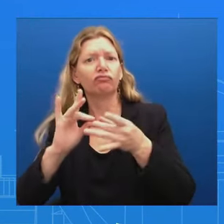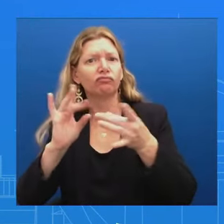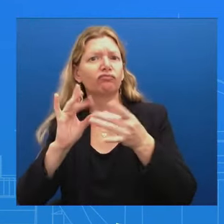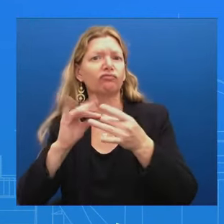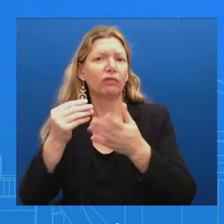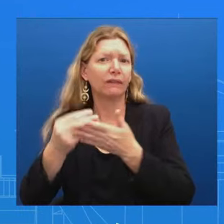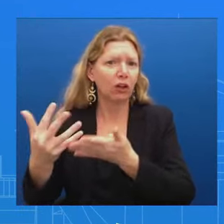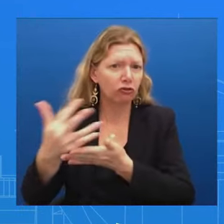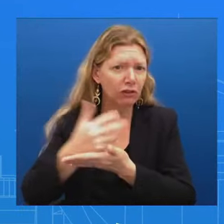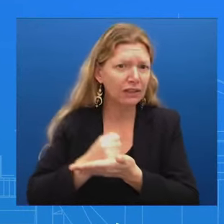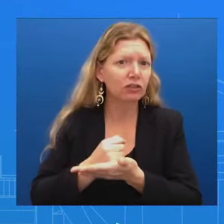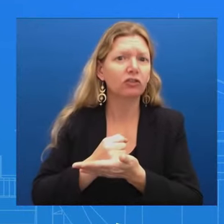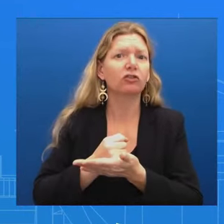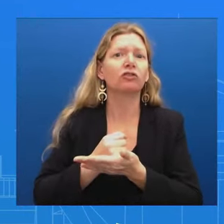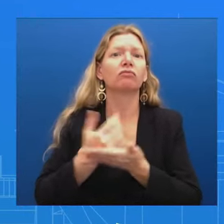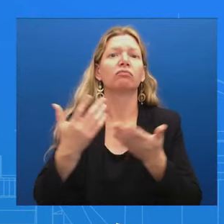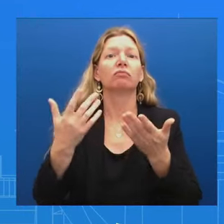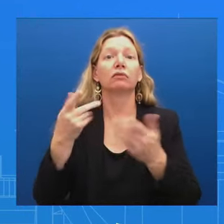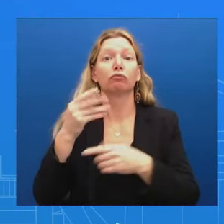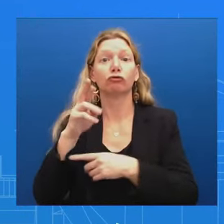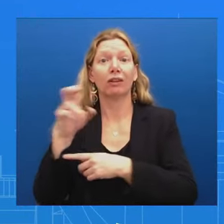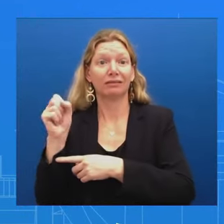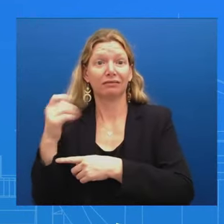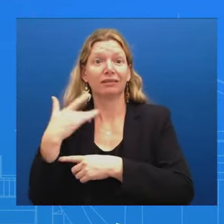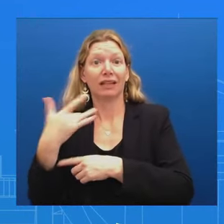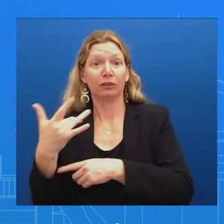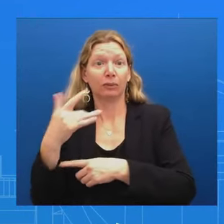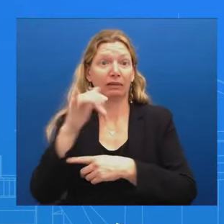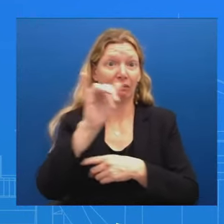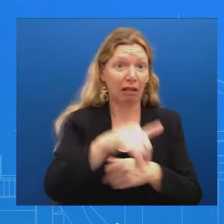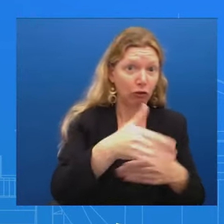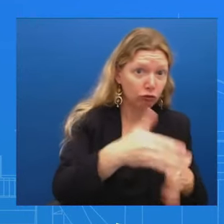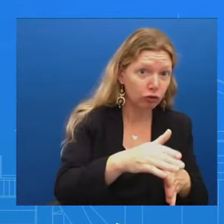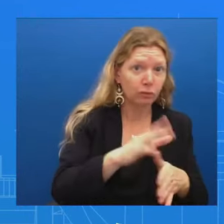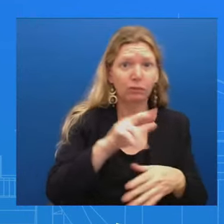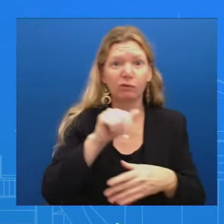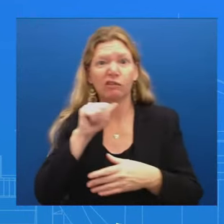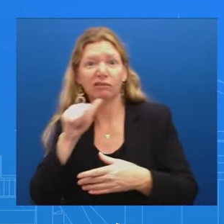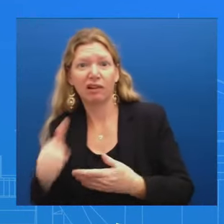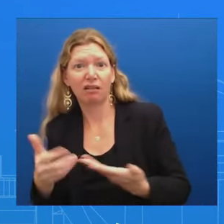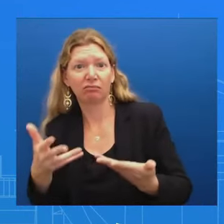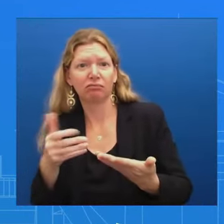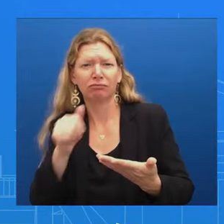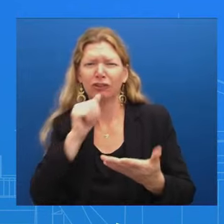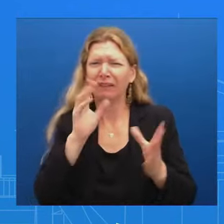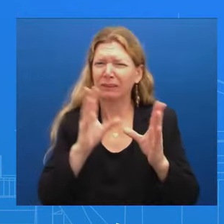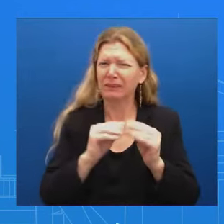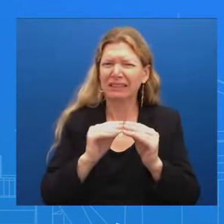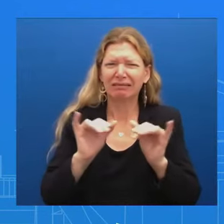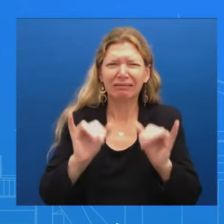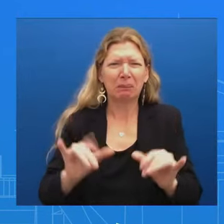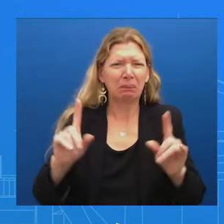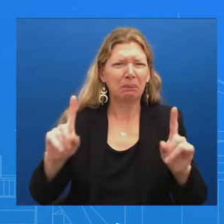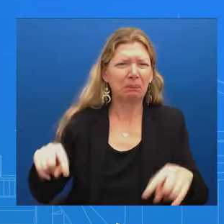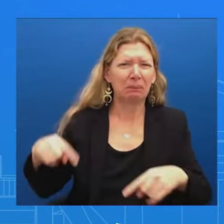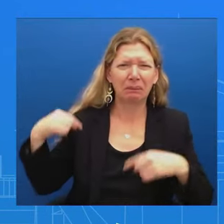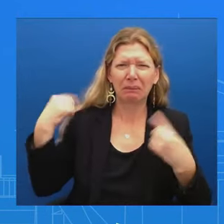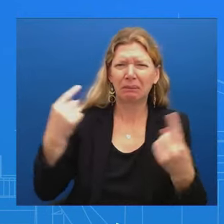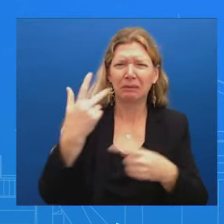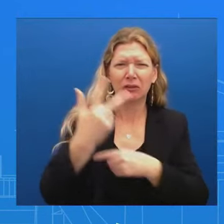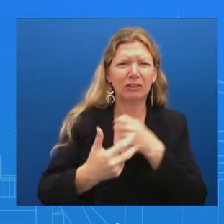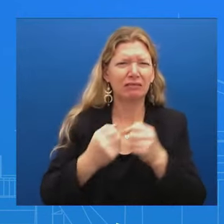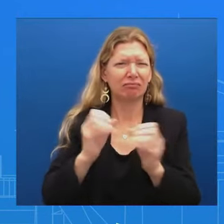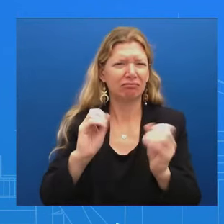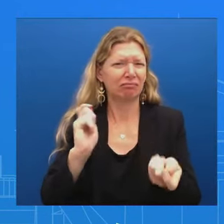That's the way it's been For the You know For the past three years On this administration Look, I want to be really careful These are campaign